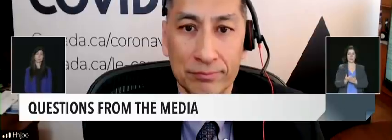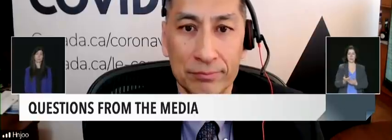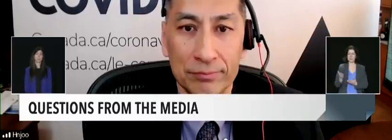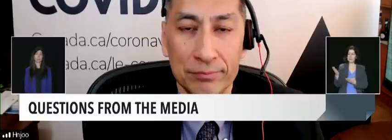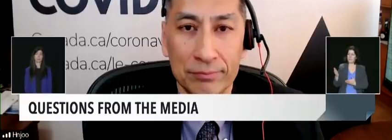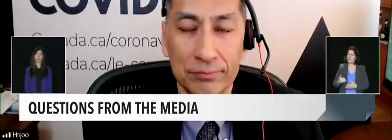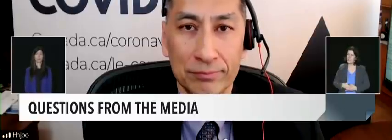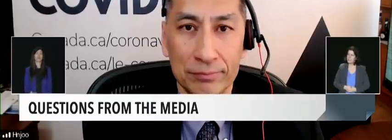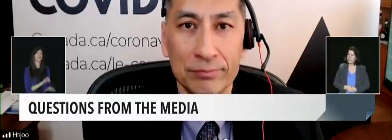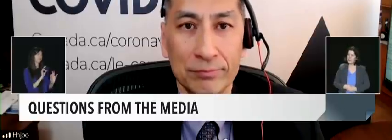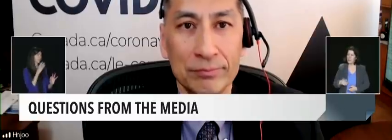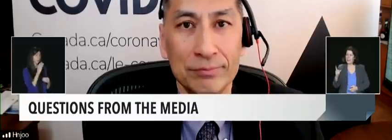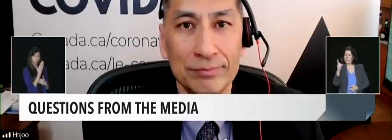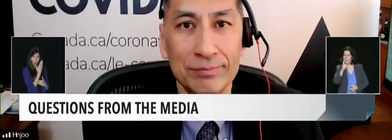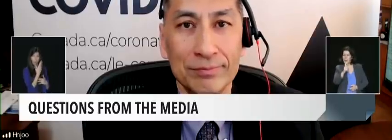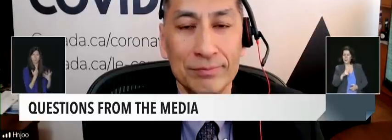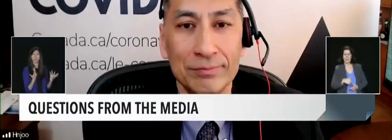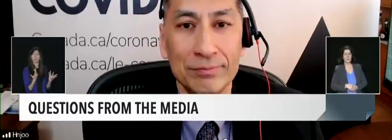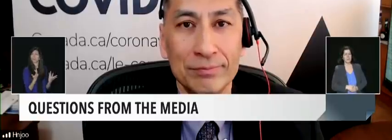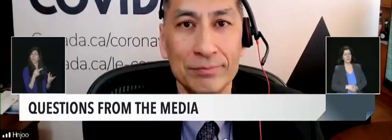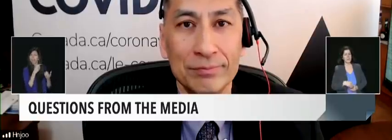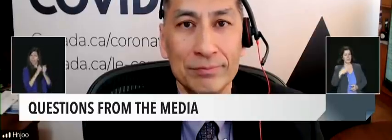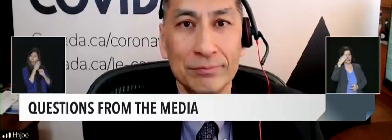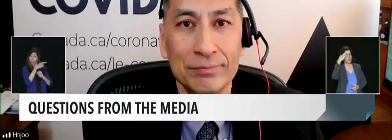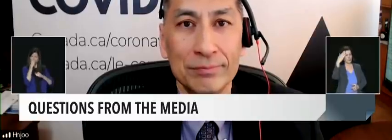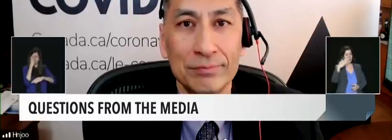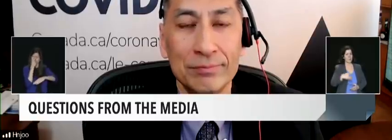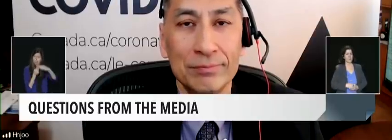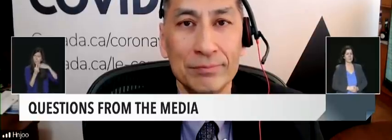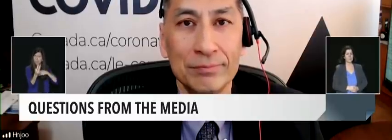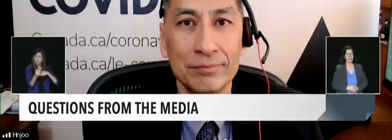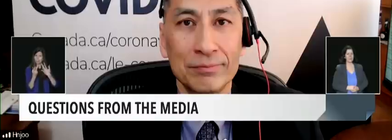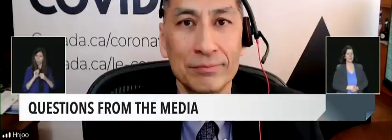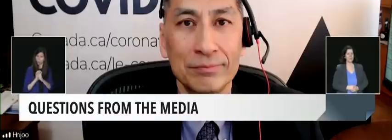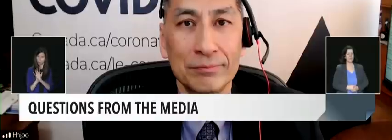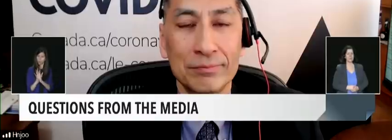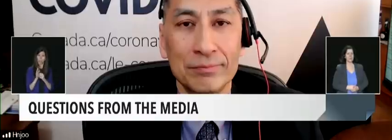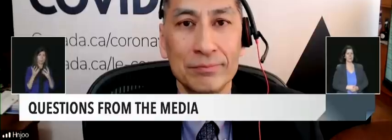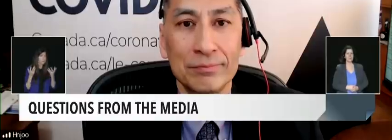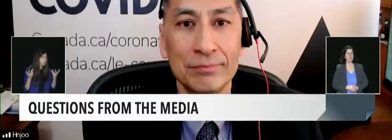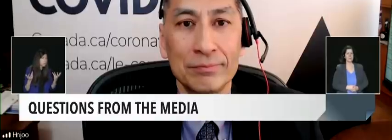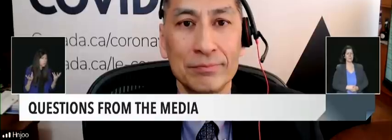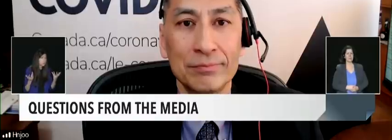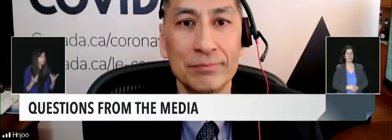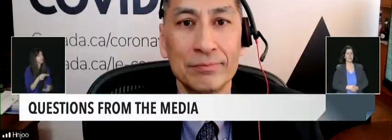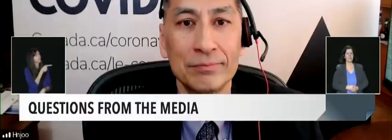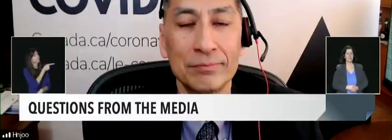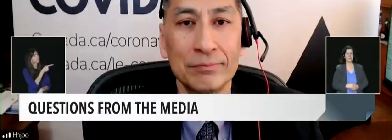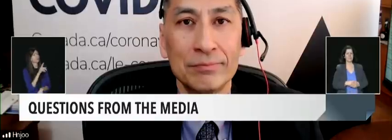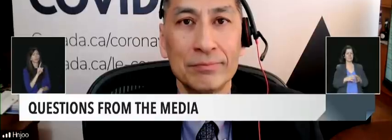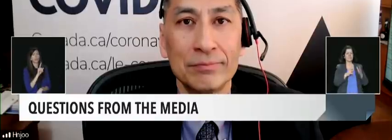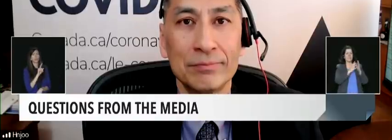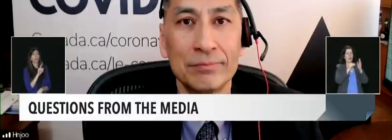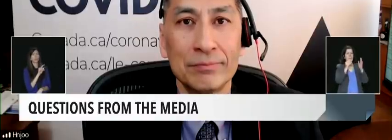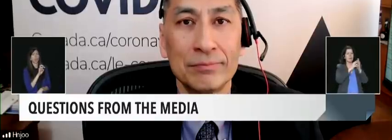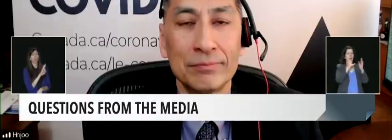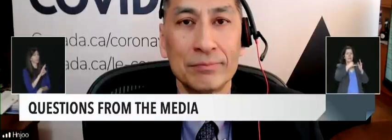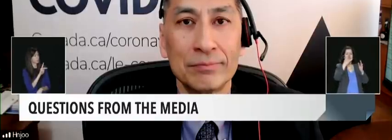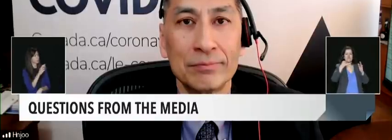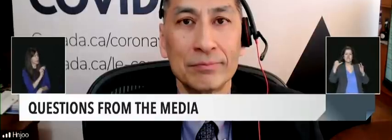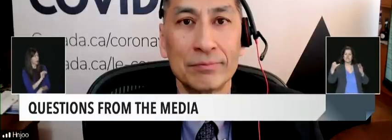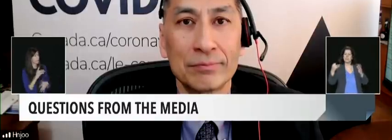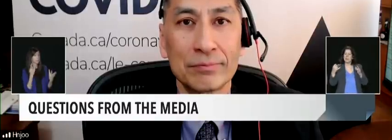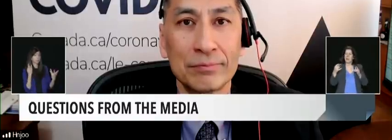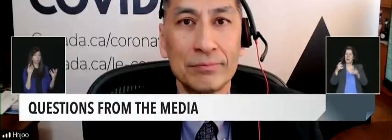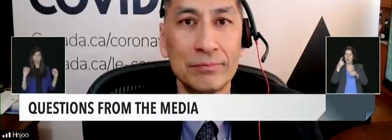Hi, yes. Good morning. How do you model for COVID, Dr. Tam, when not everyone can get a PCR test? Is it a challenge and